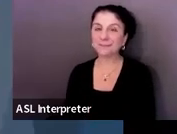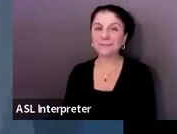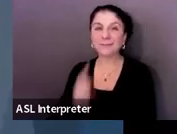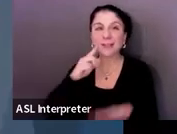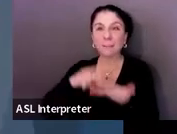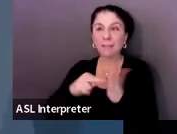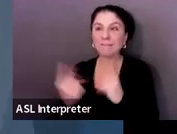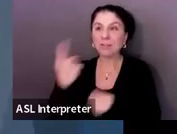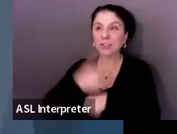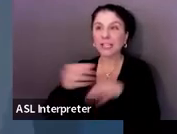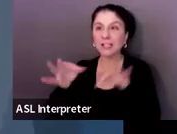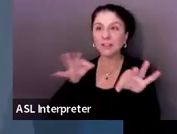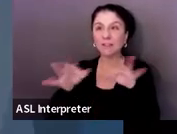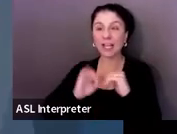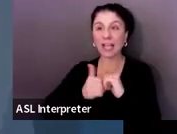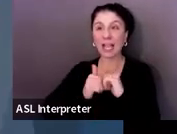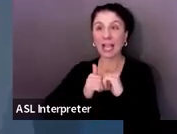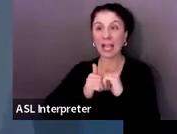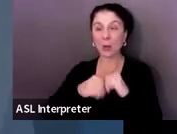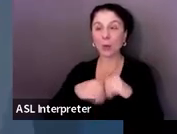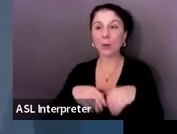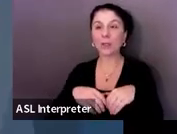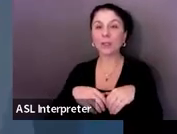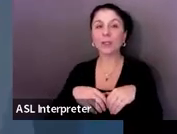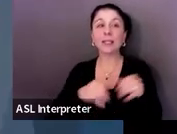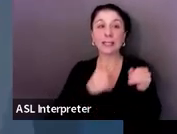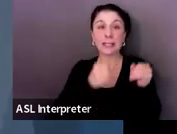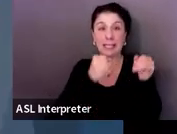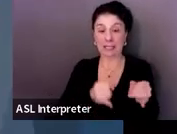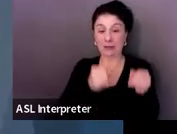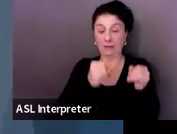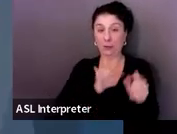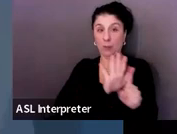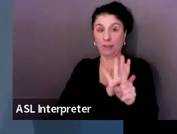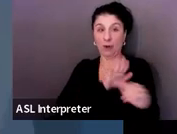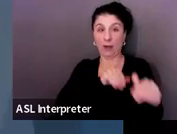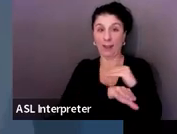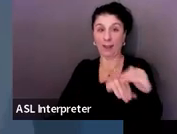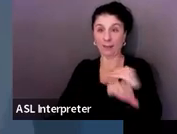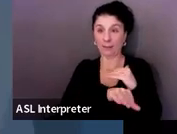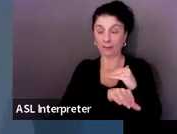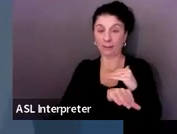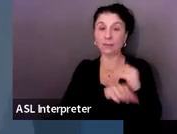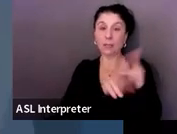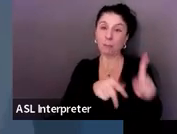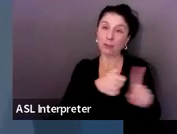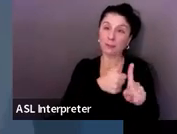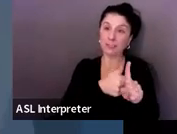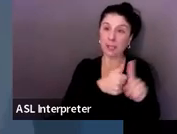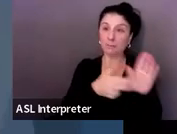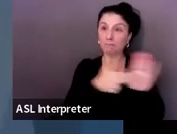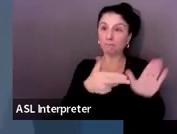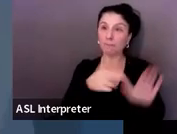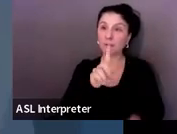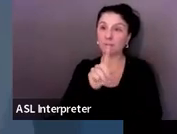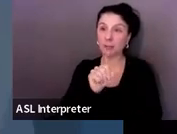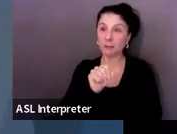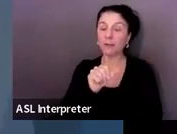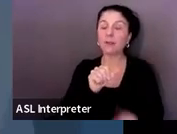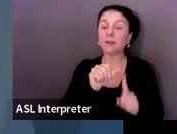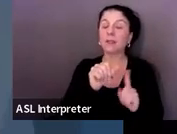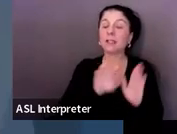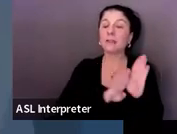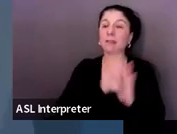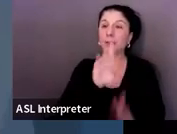this conference as individualized access for persons with developmental disabilities to support their participation